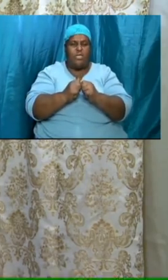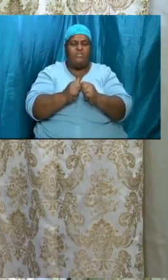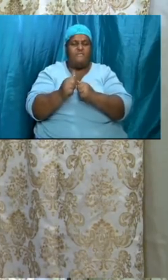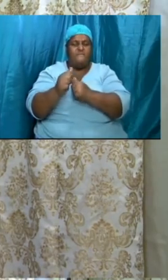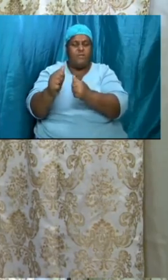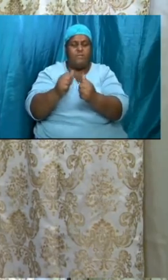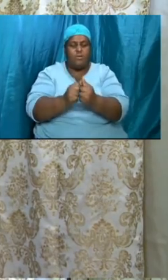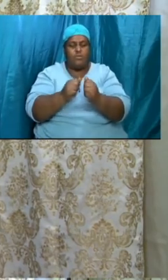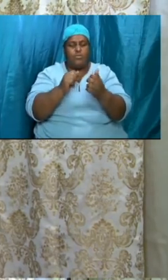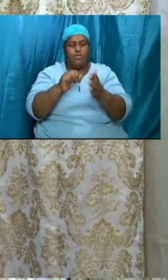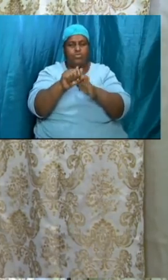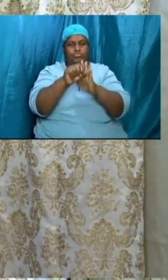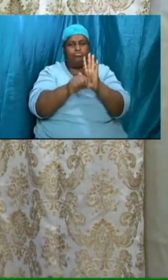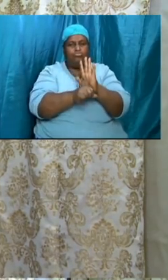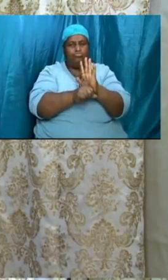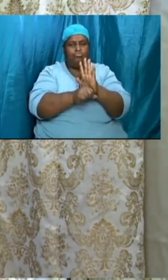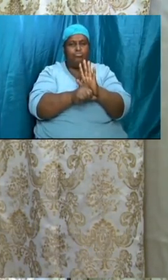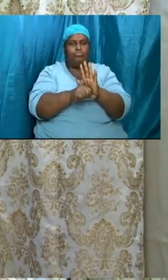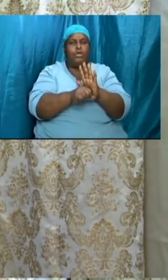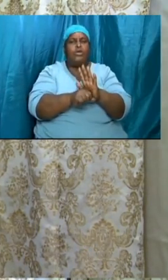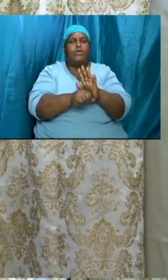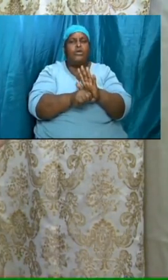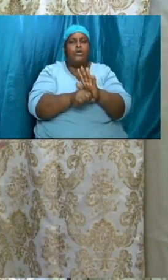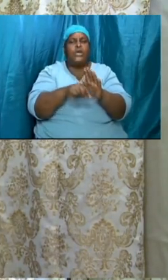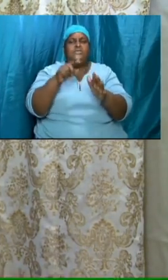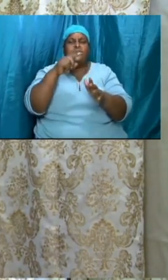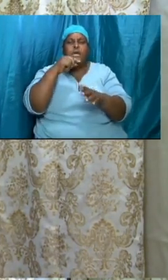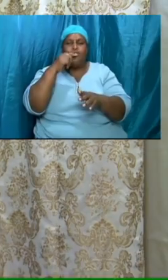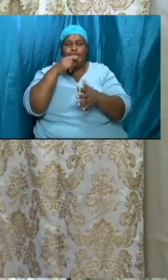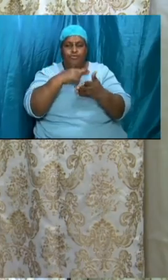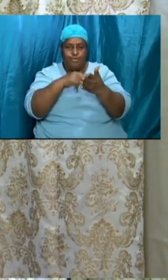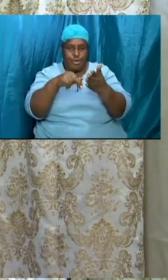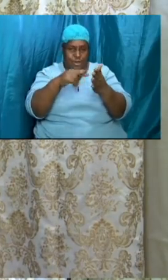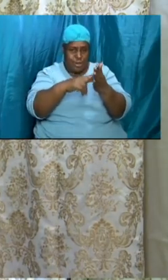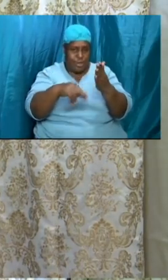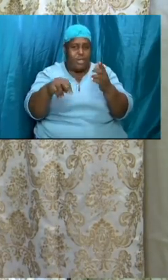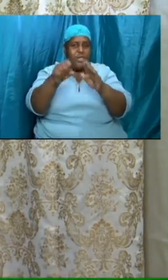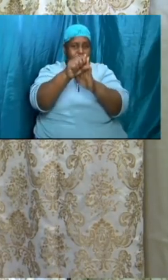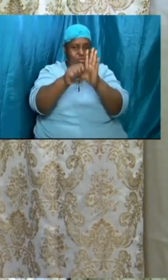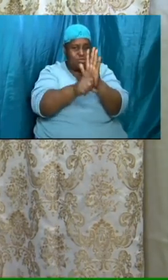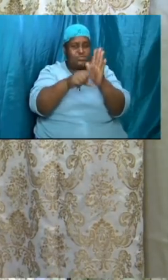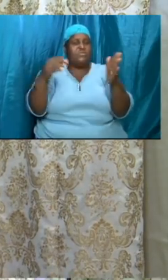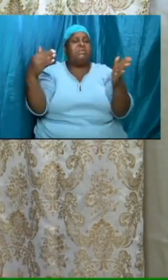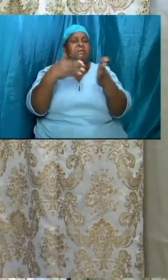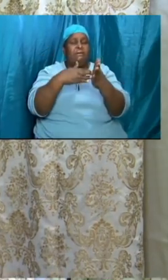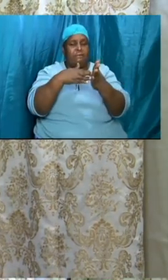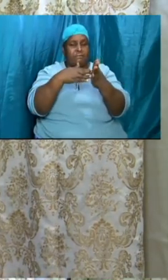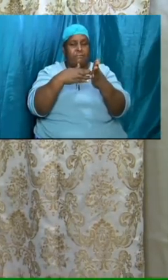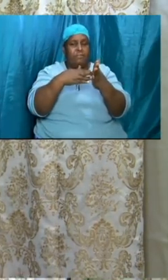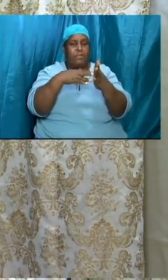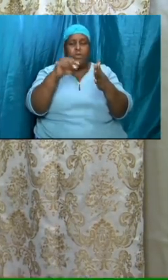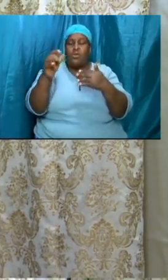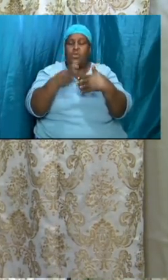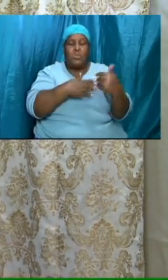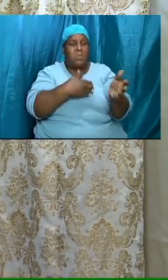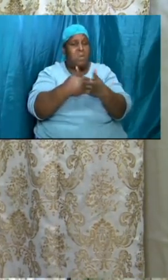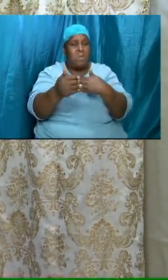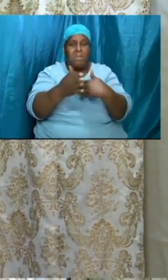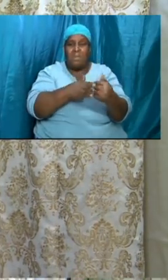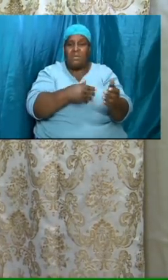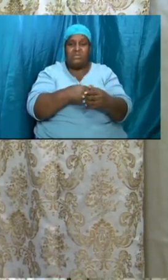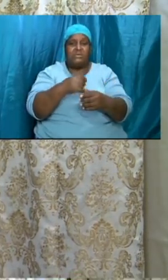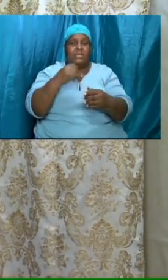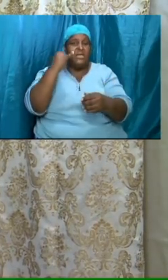as i go back through and as i expand and make it abundantly clear it doesn't matter if it's